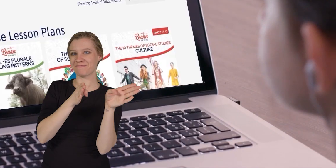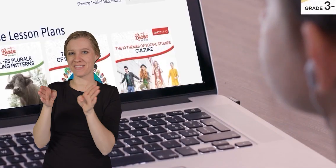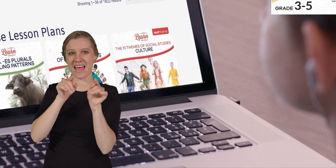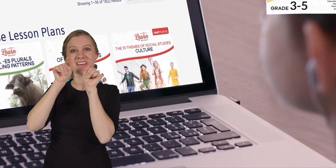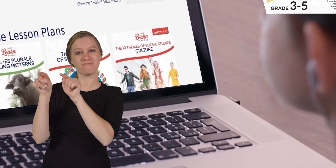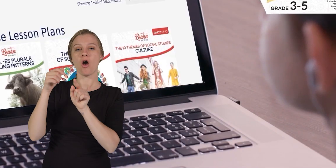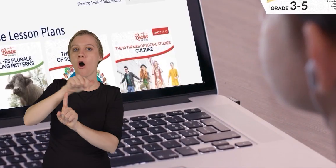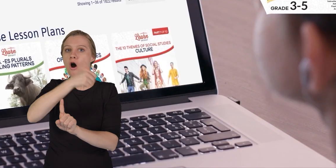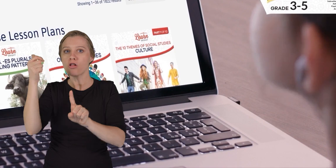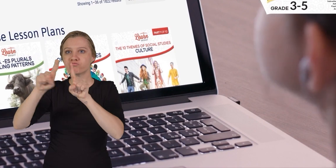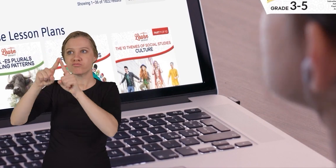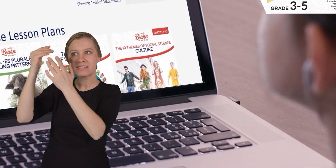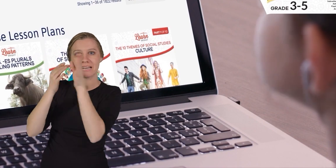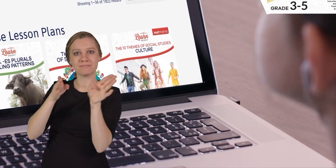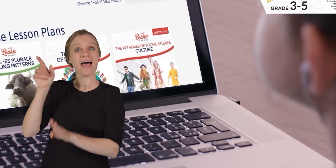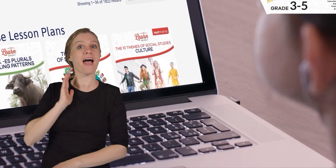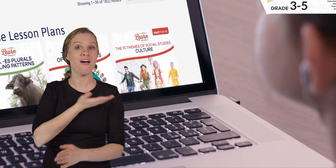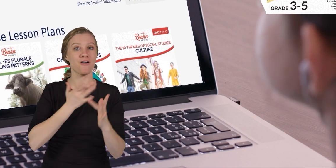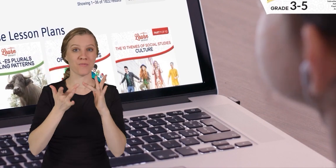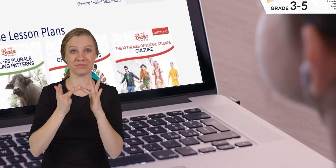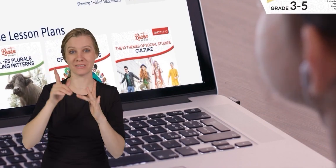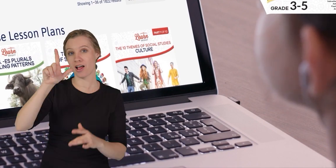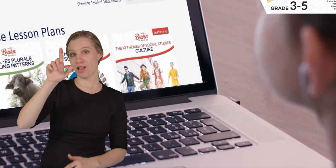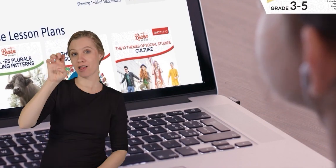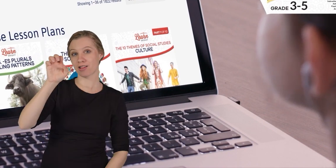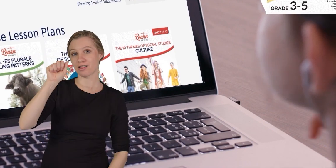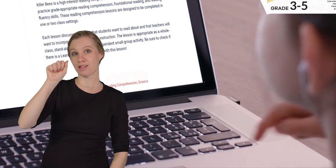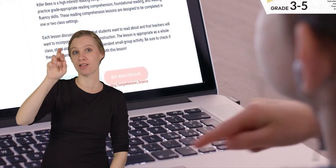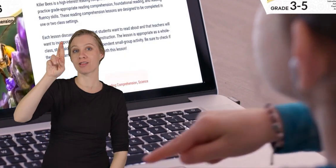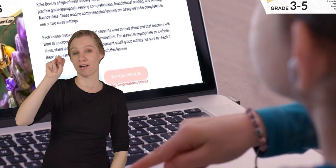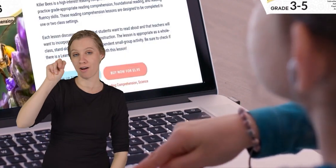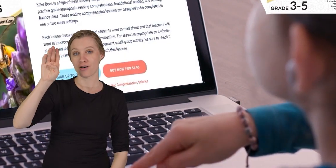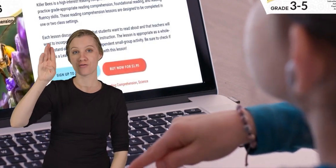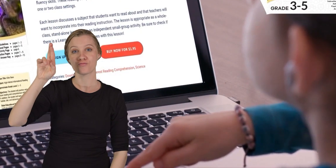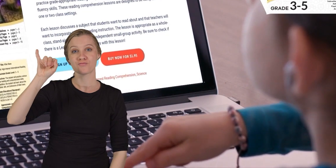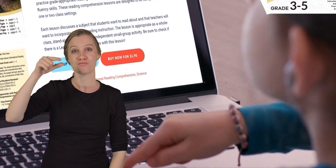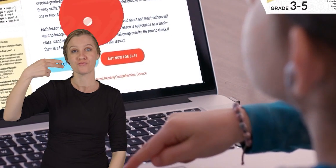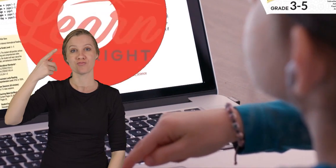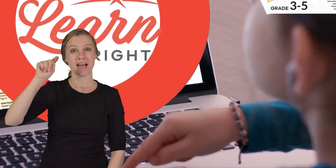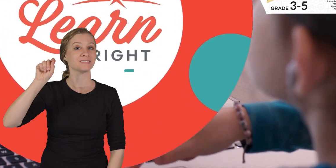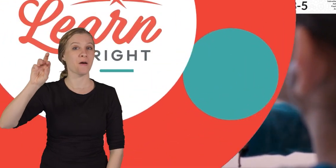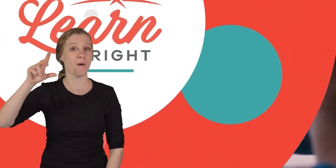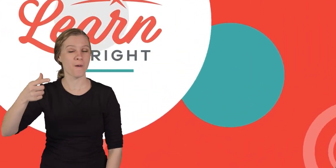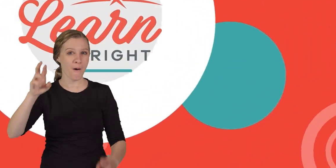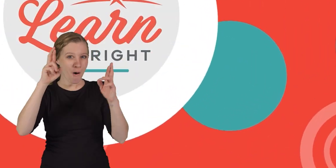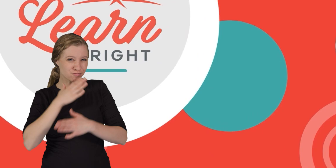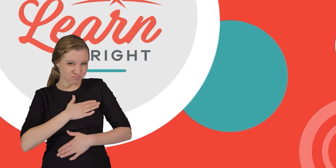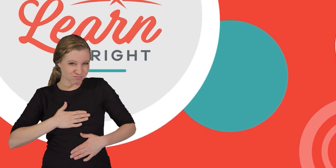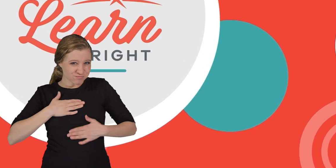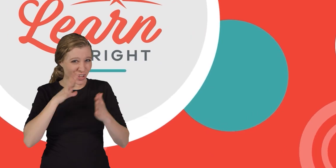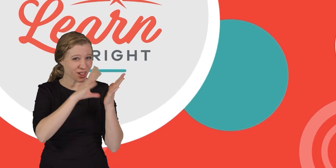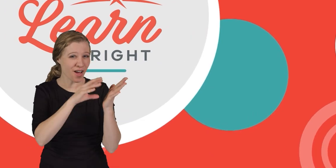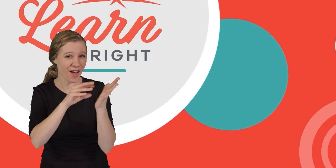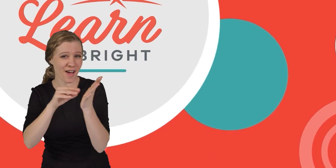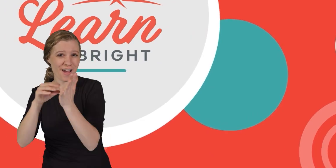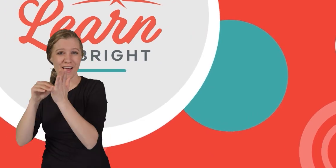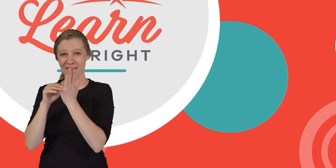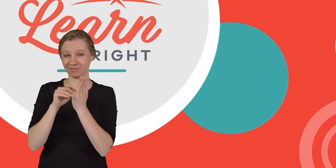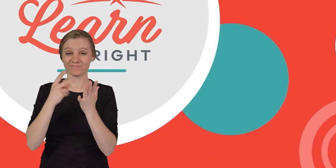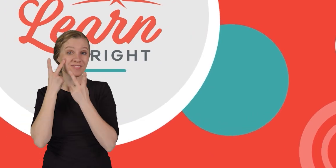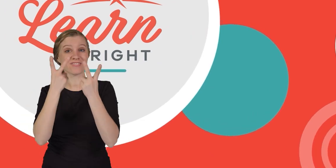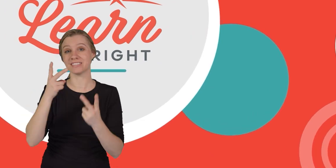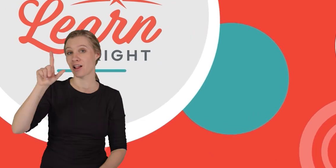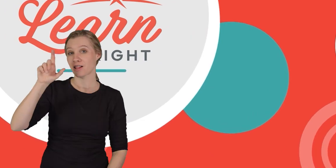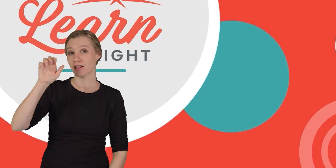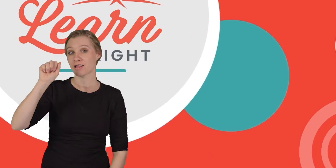you can find this lesson and other great lesson plans on our website, learnbright.org. Hope you had fun learning with